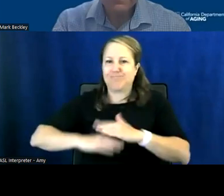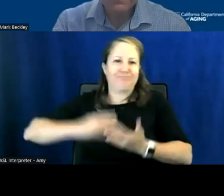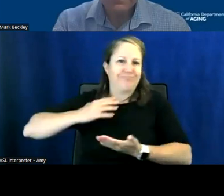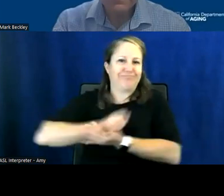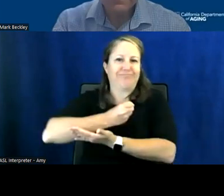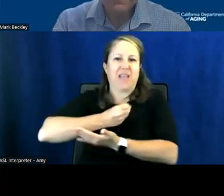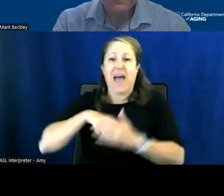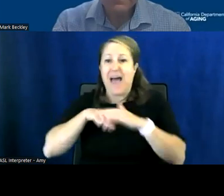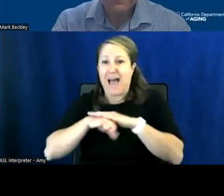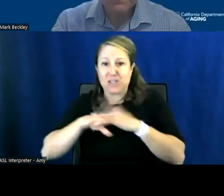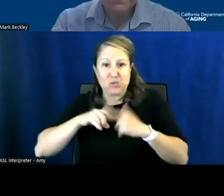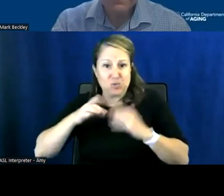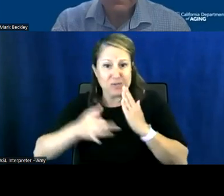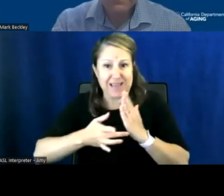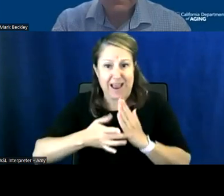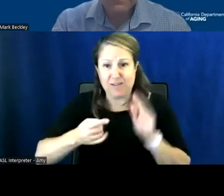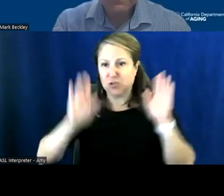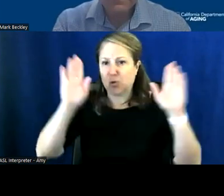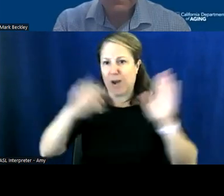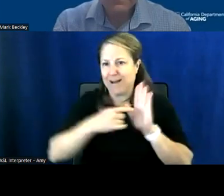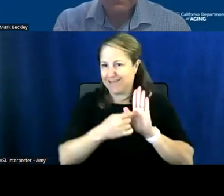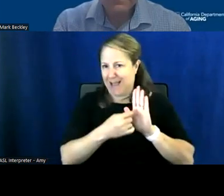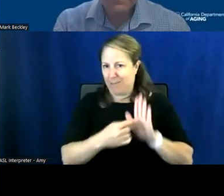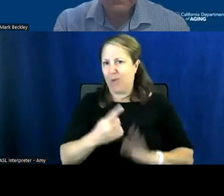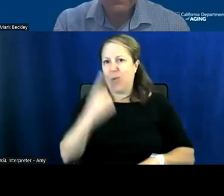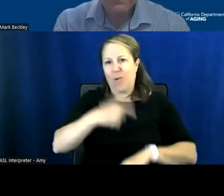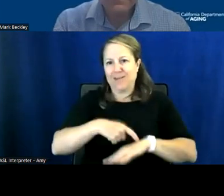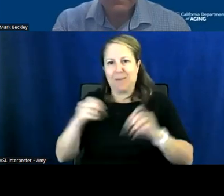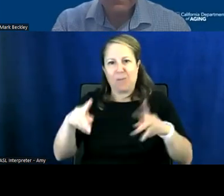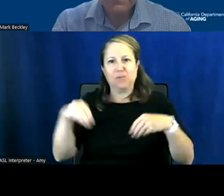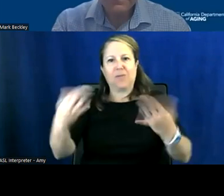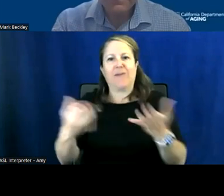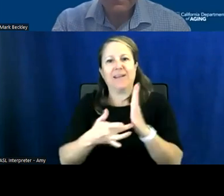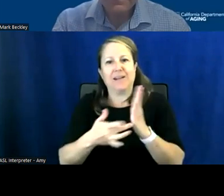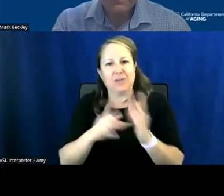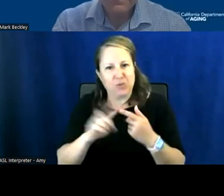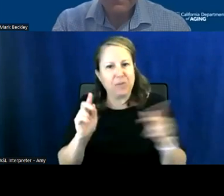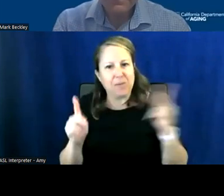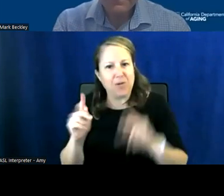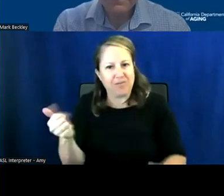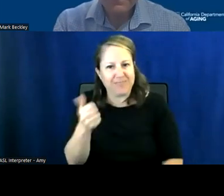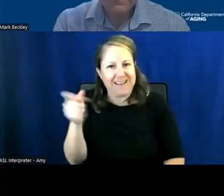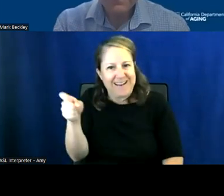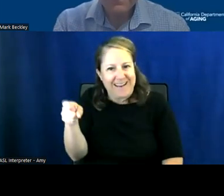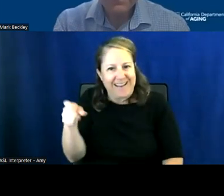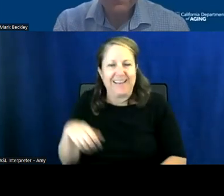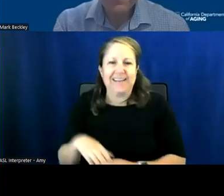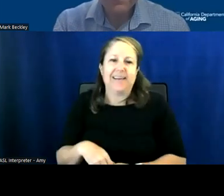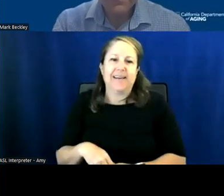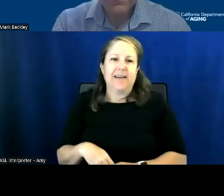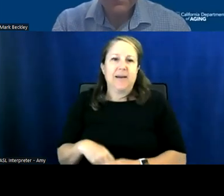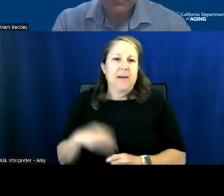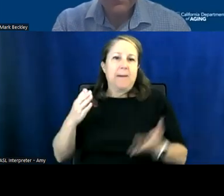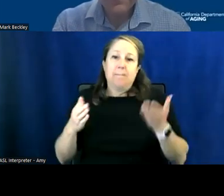one time in nature opportunity to go ahead and provide technology to those folks who need it at the county level um who